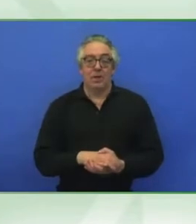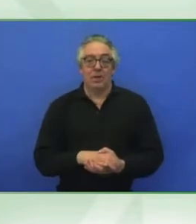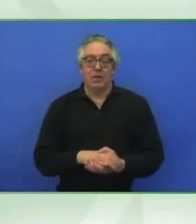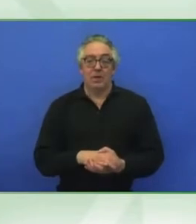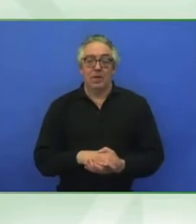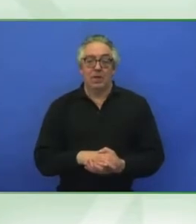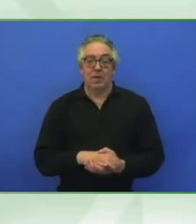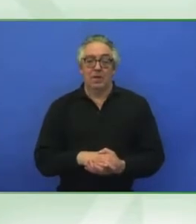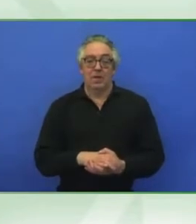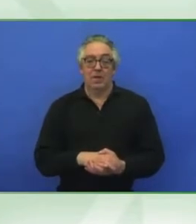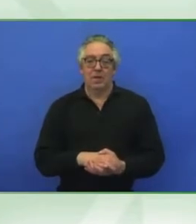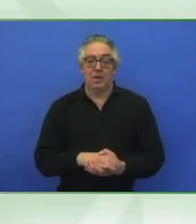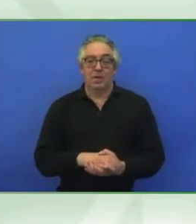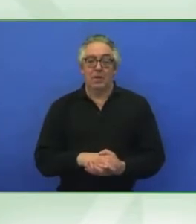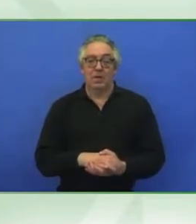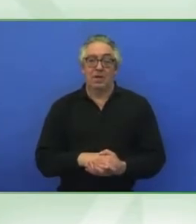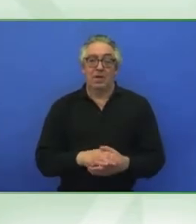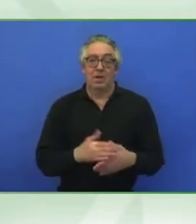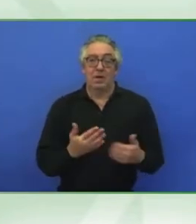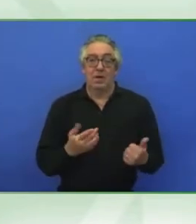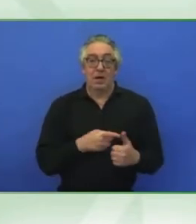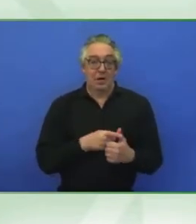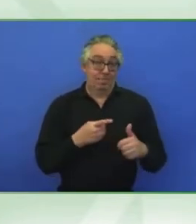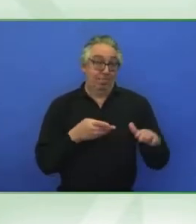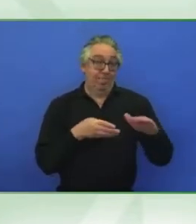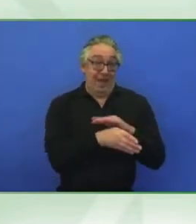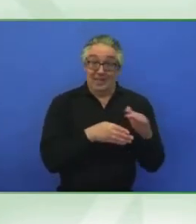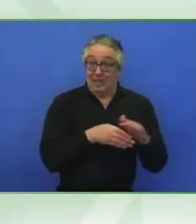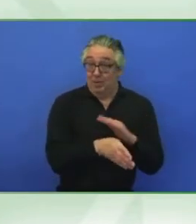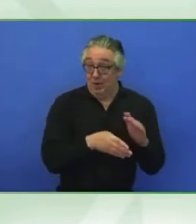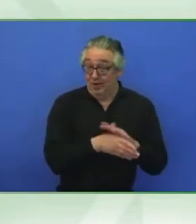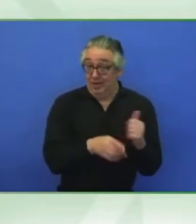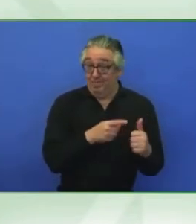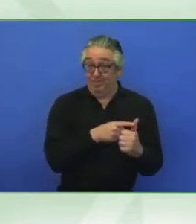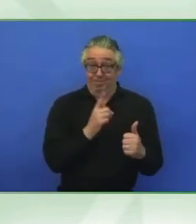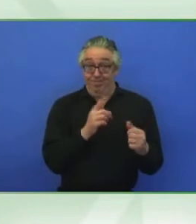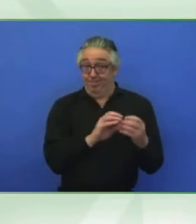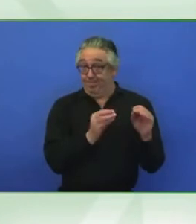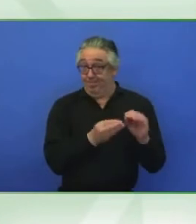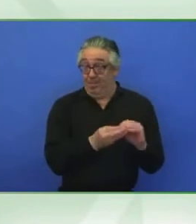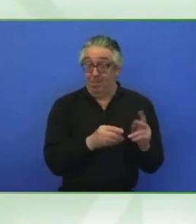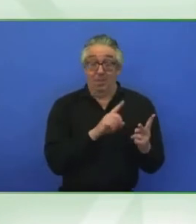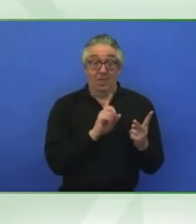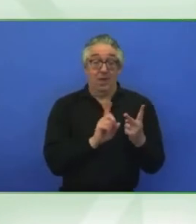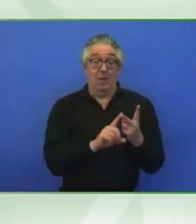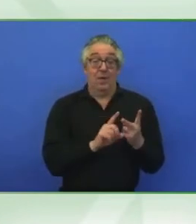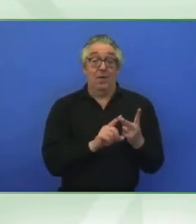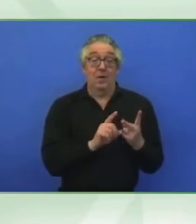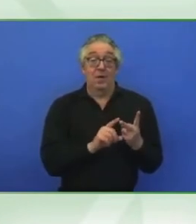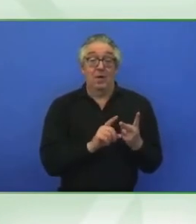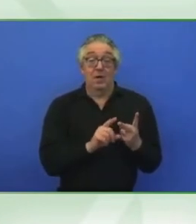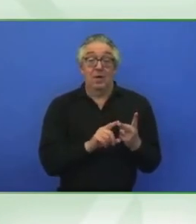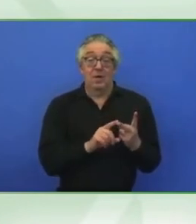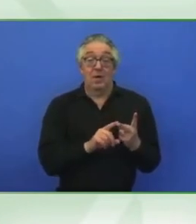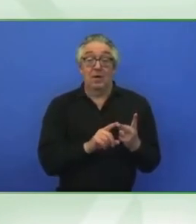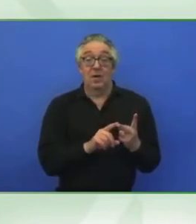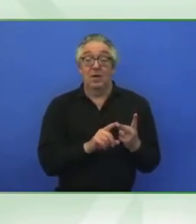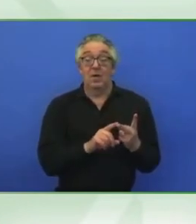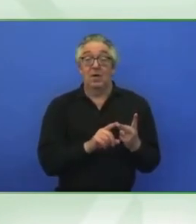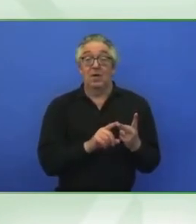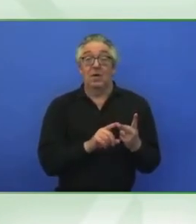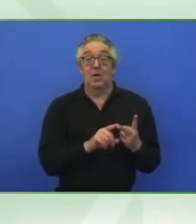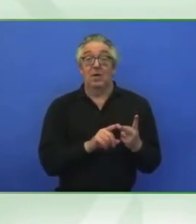of accessibility, of having assistive technologies which are available